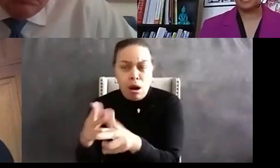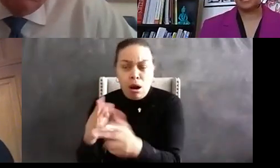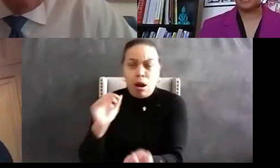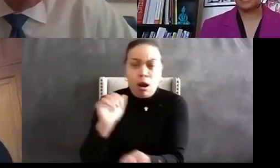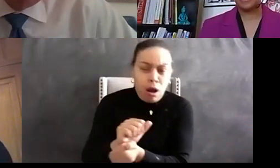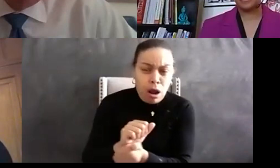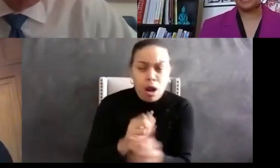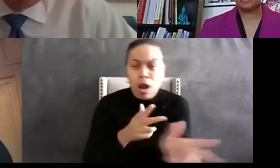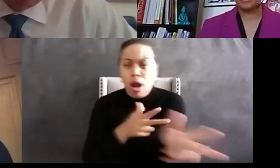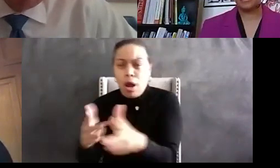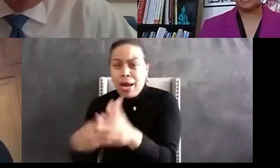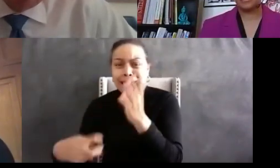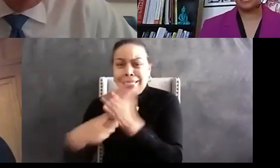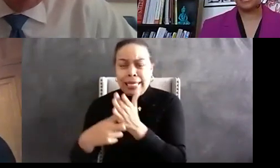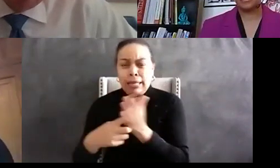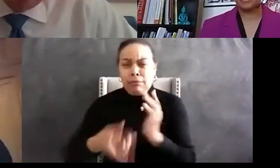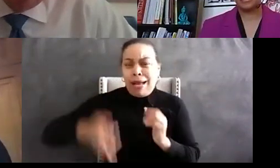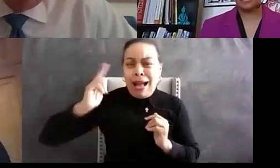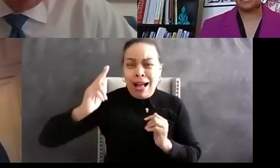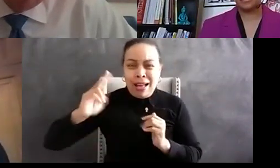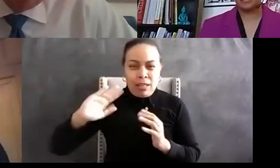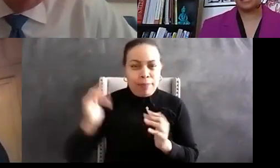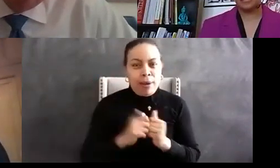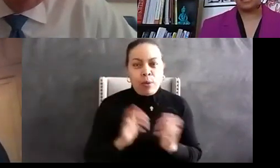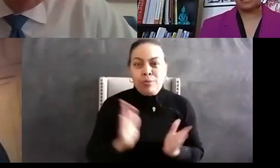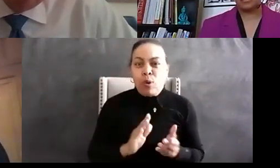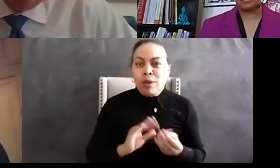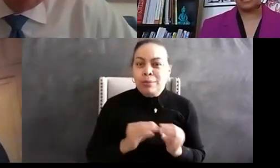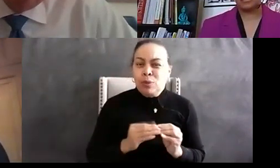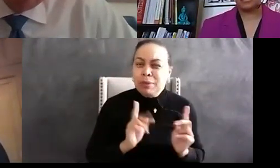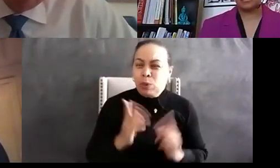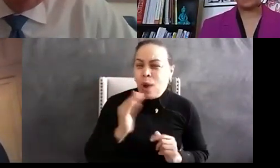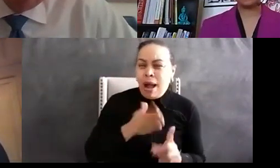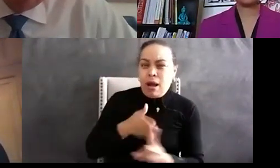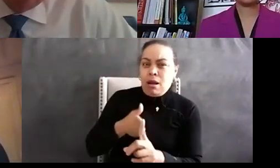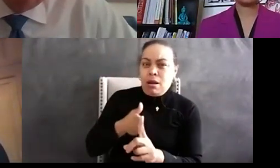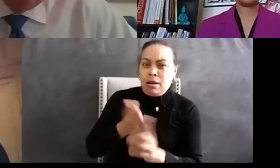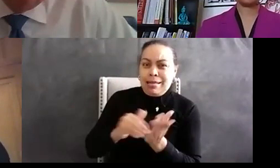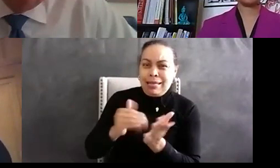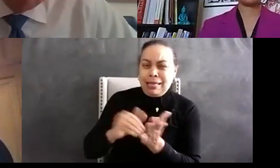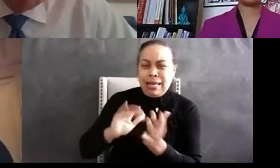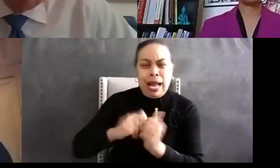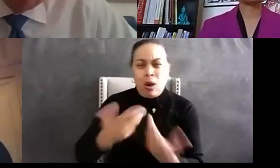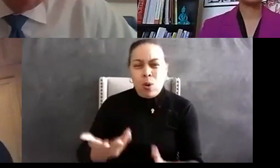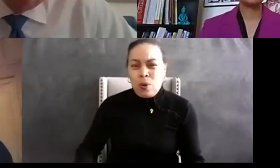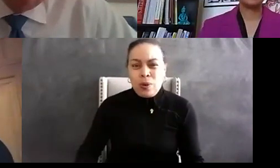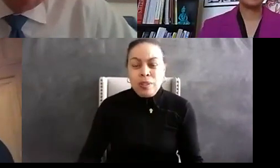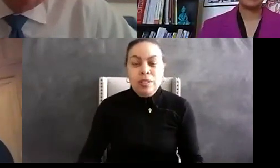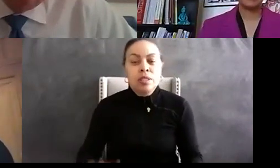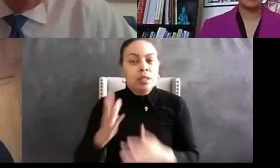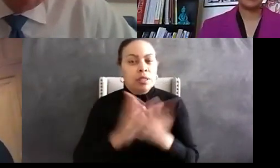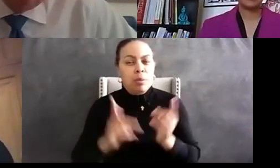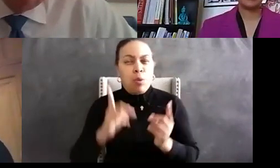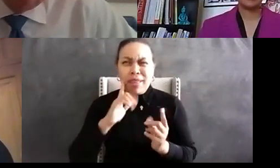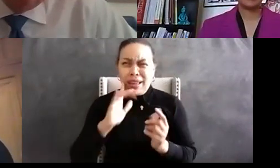data uh and i also should say this too what we say to me well uh uh uh how do you how do you correlate that to the whole nation keep